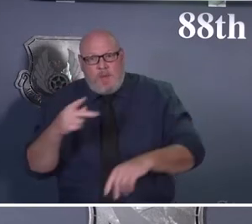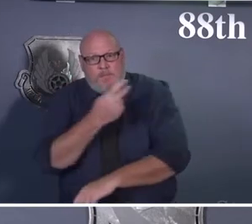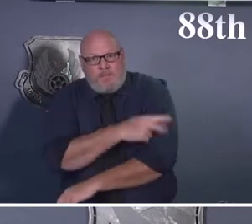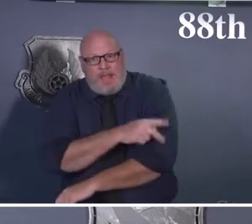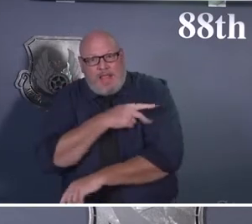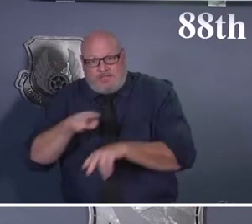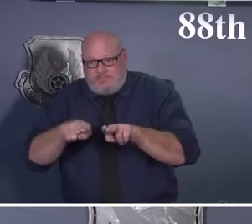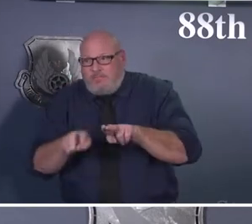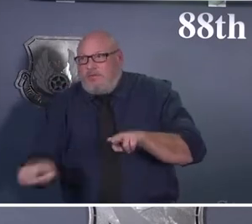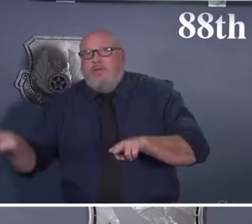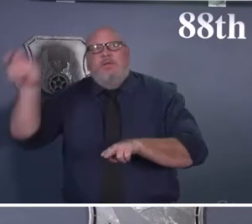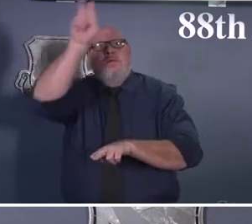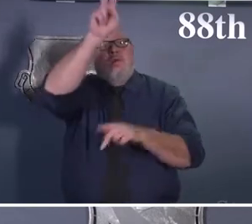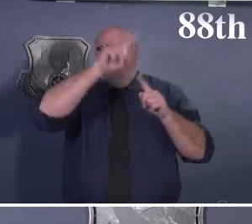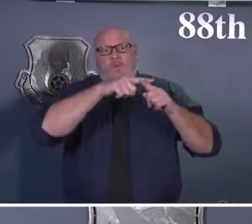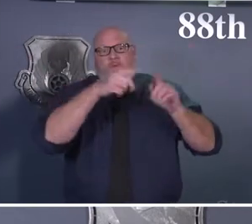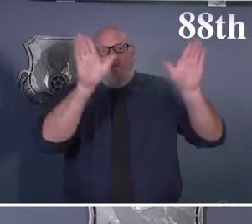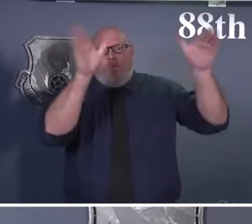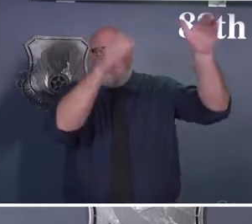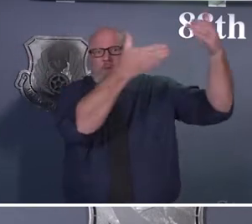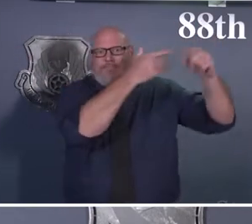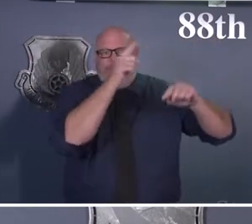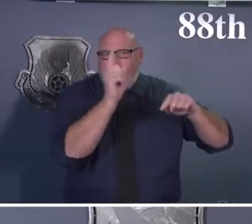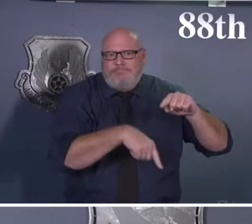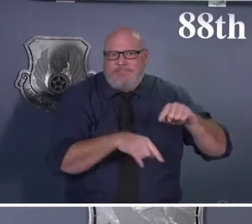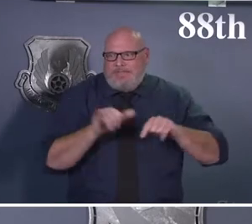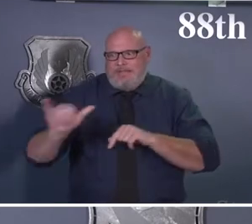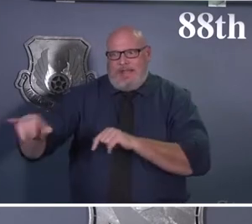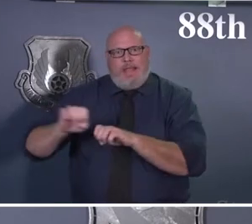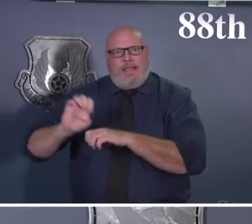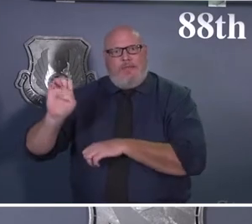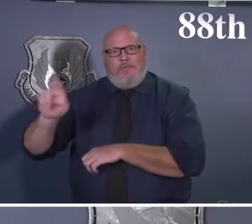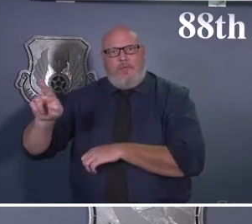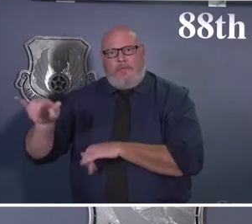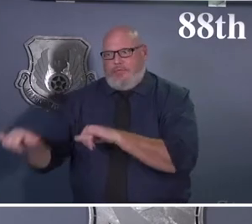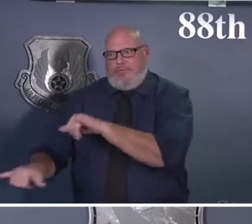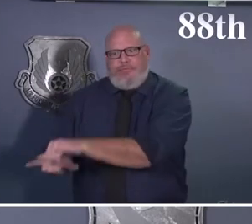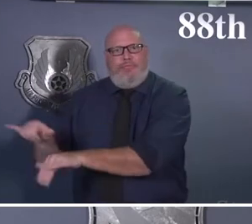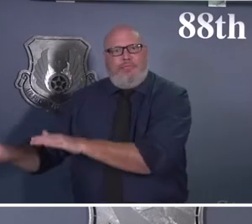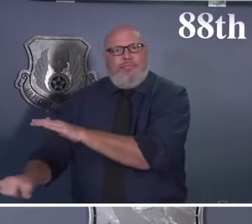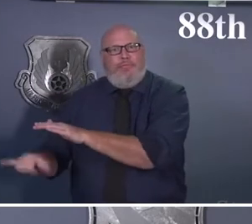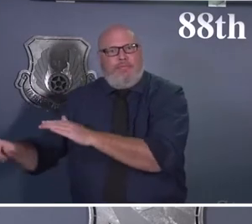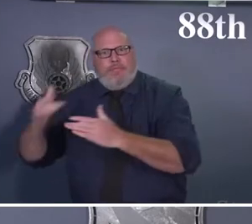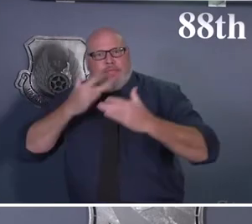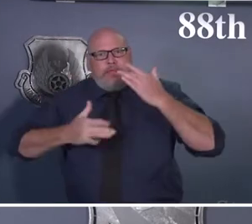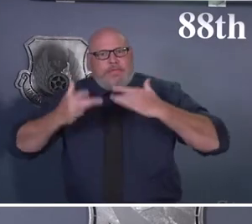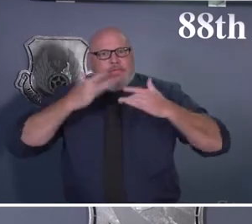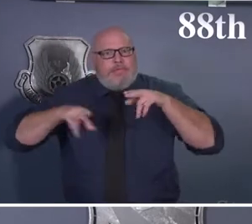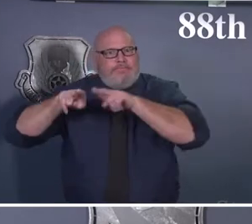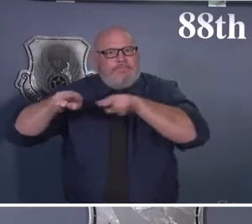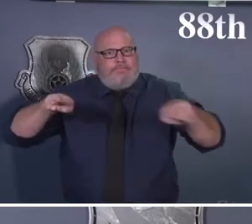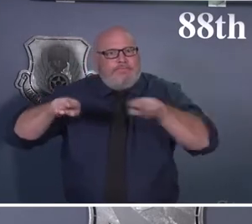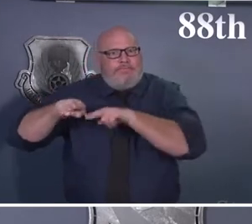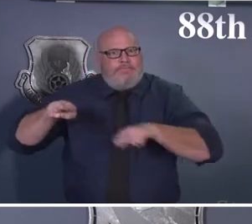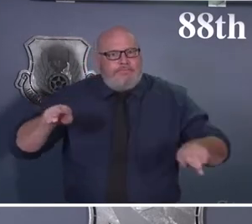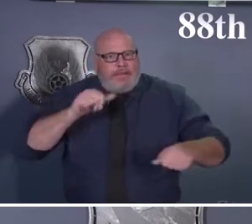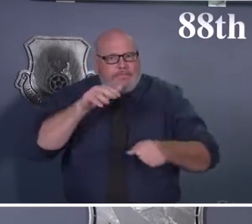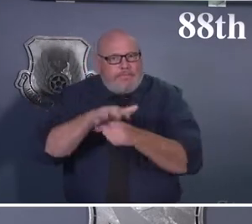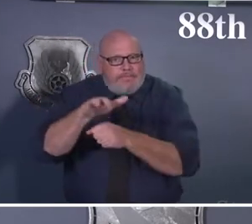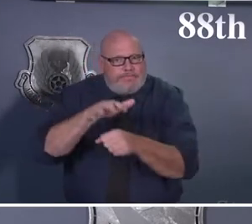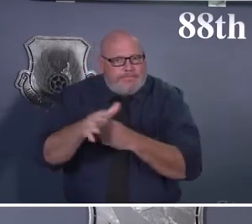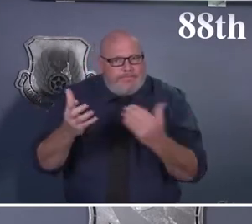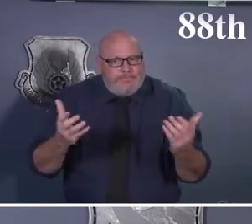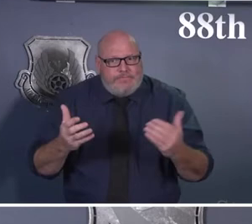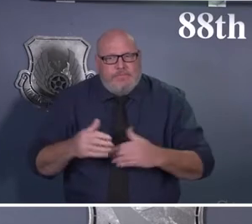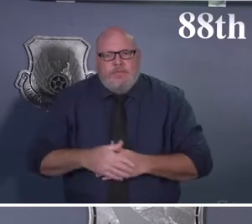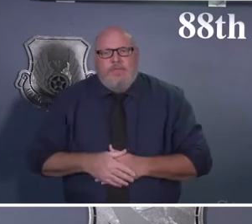couldn't transition to other bed spaces. And so it was a tough time. But now, over the past couple of weeks, we saw all of that coming back down and coming